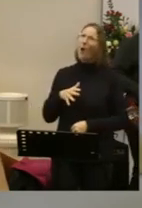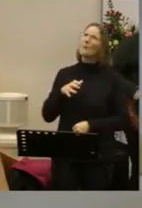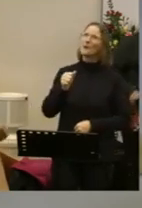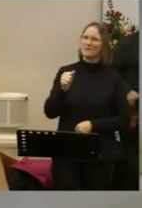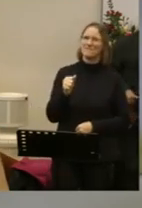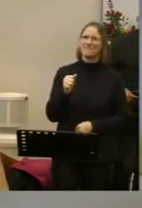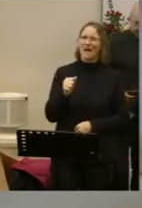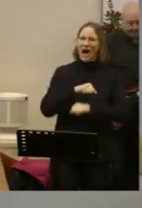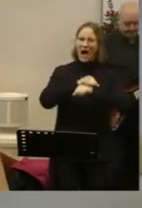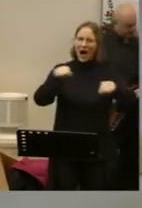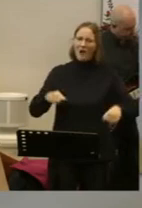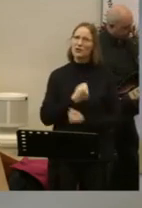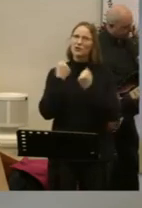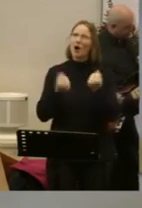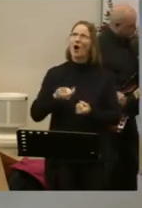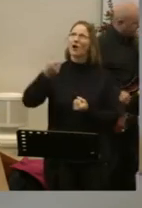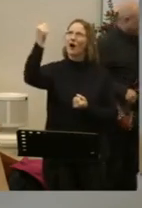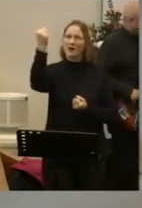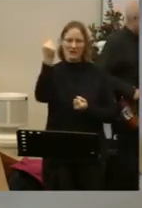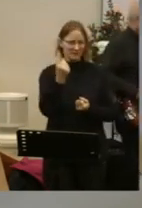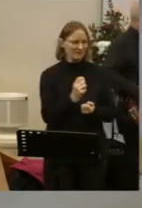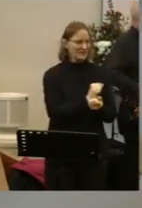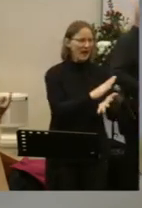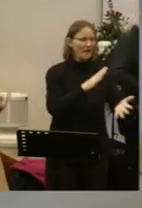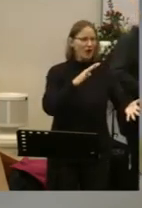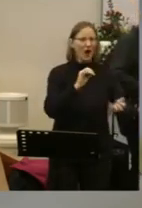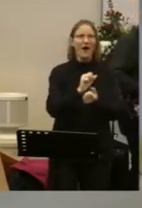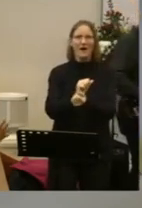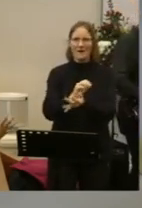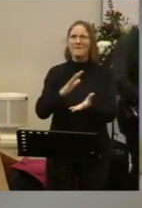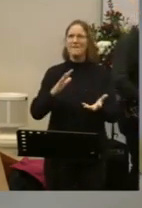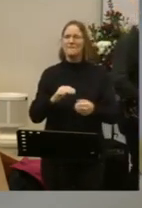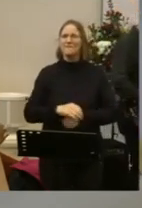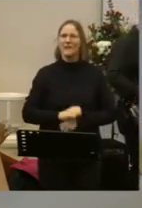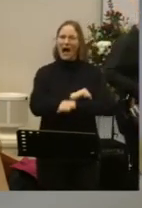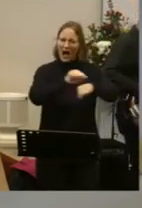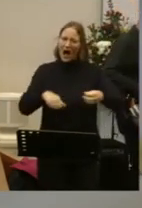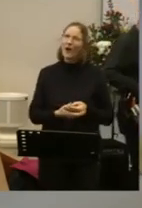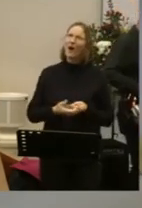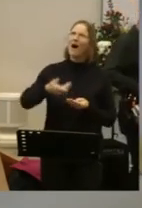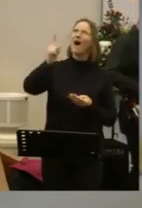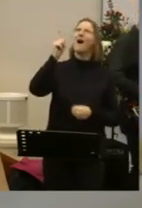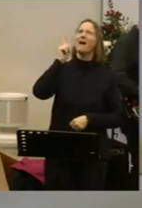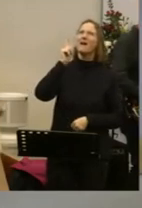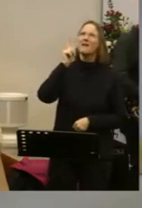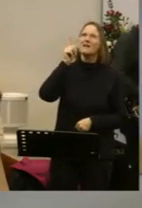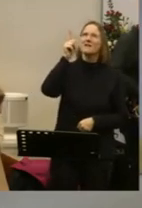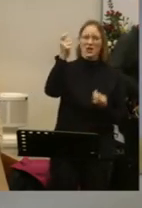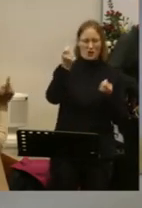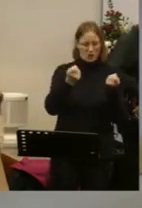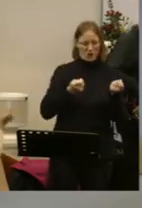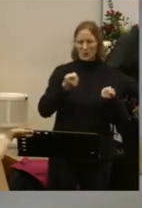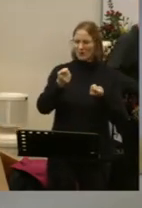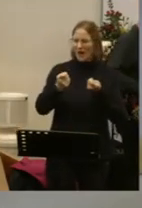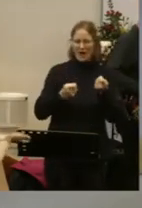hope I strong deliver. I got you